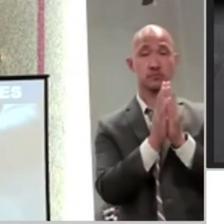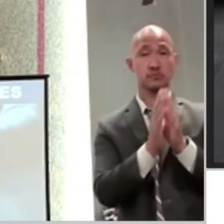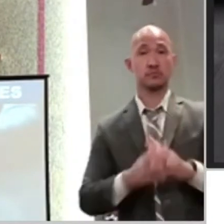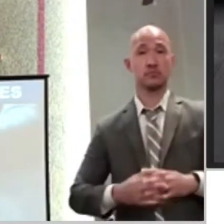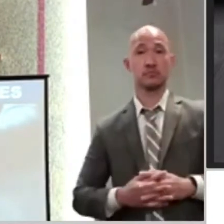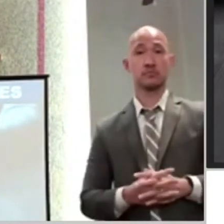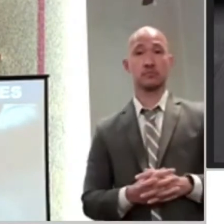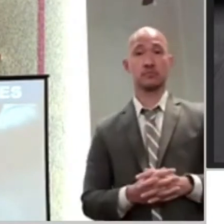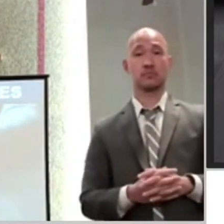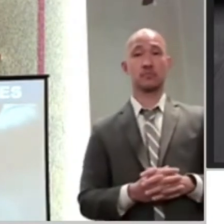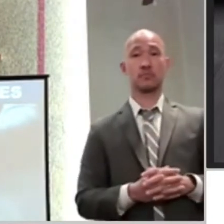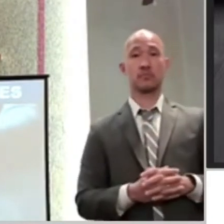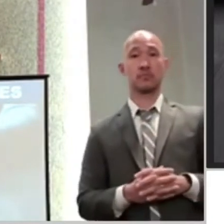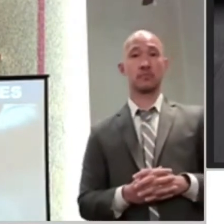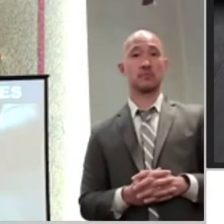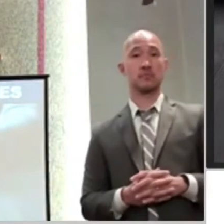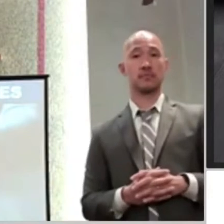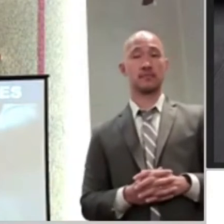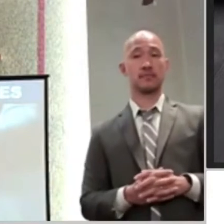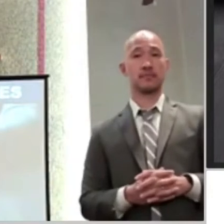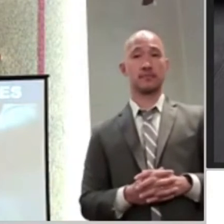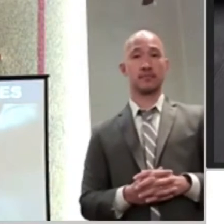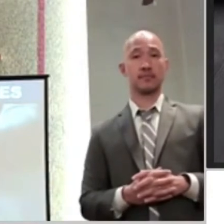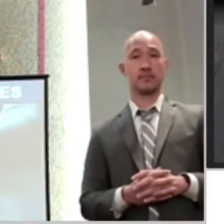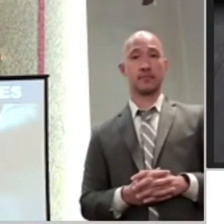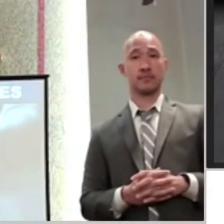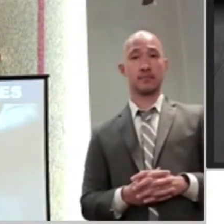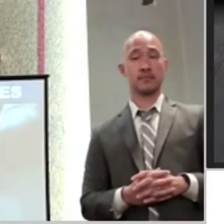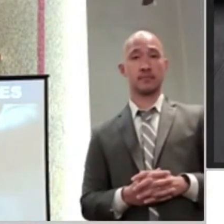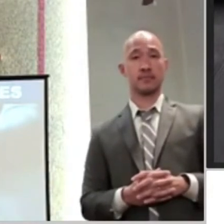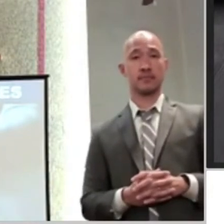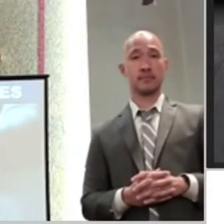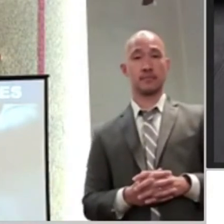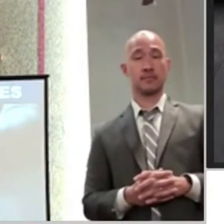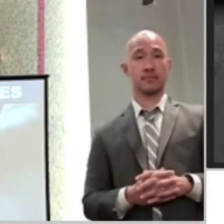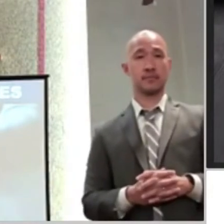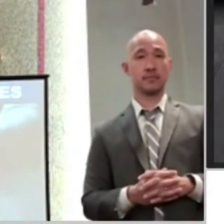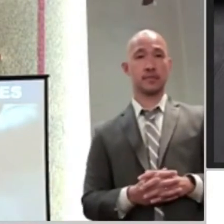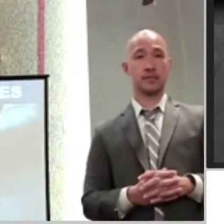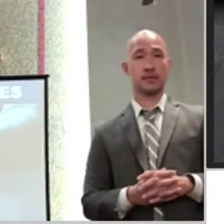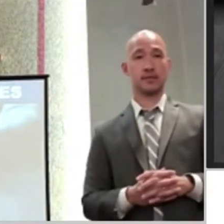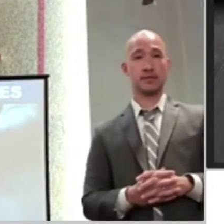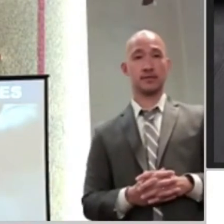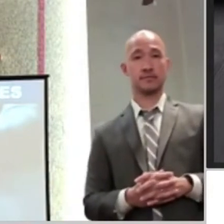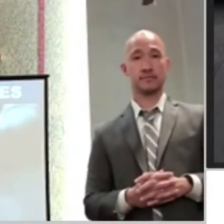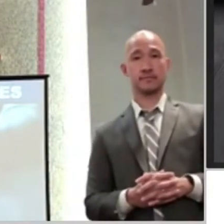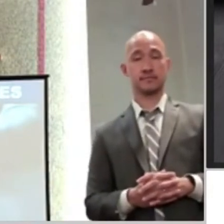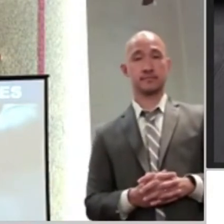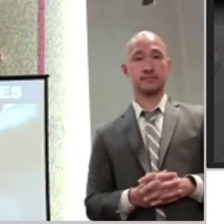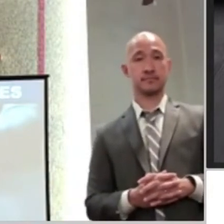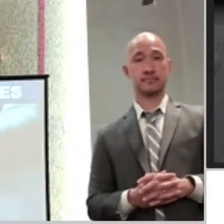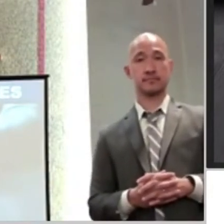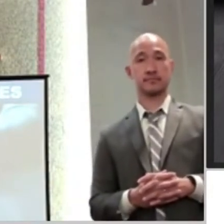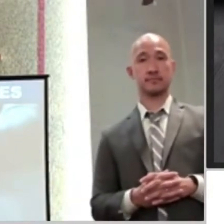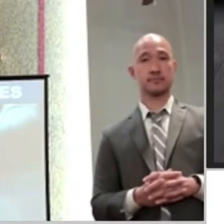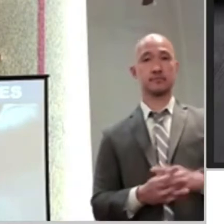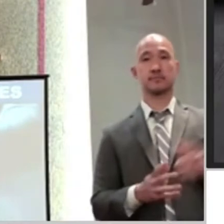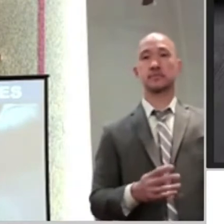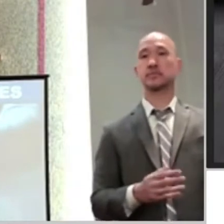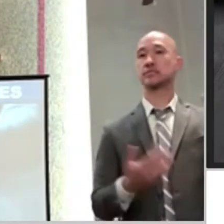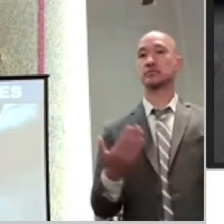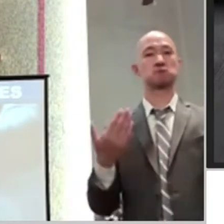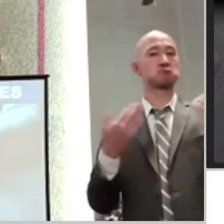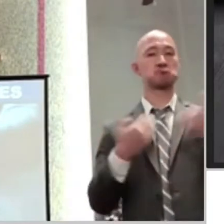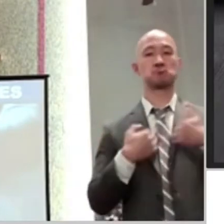of our other brothers are going to be right here to pray with you. If there's something that you need to let go of, there's something evil. If some evil has a